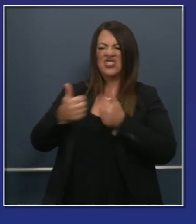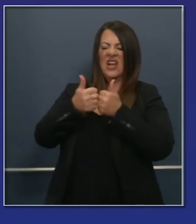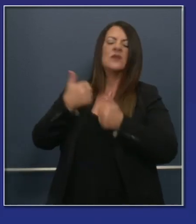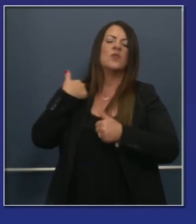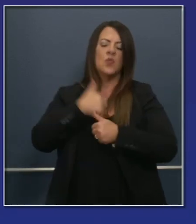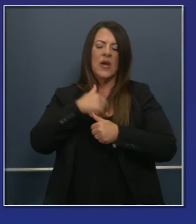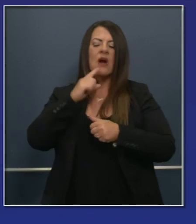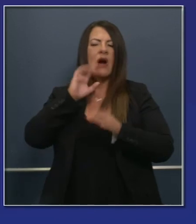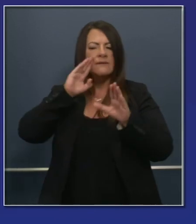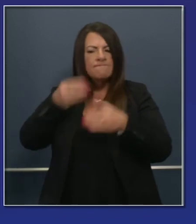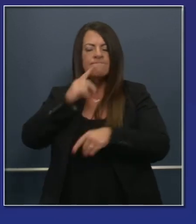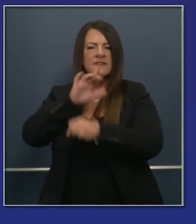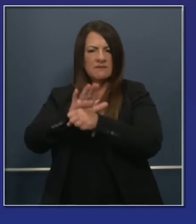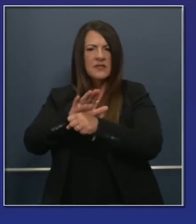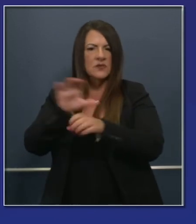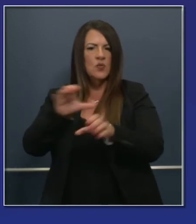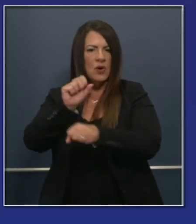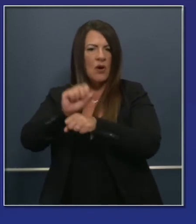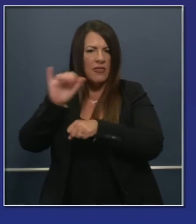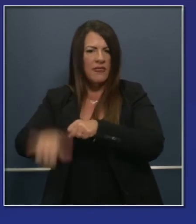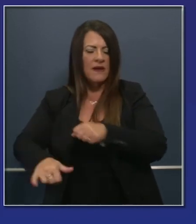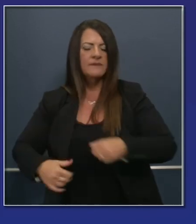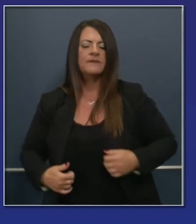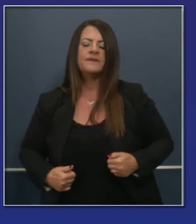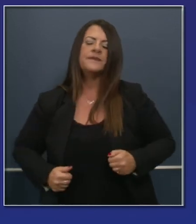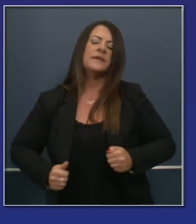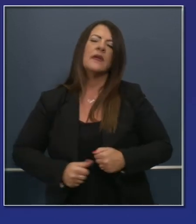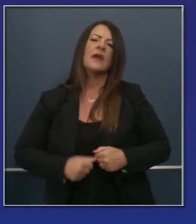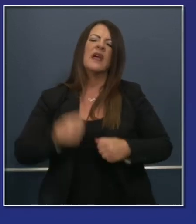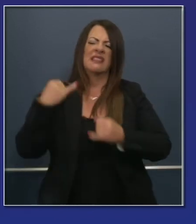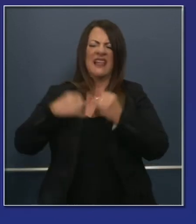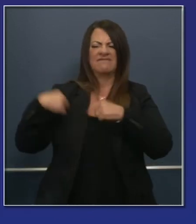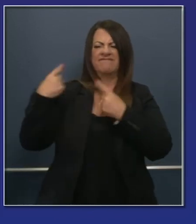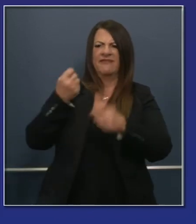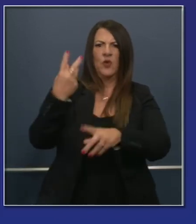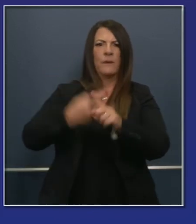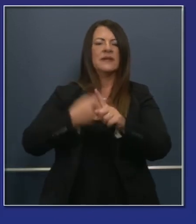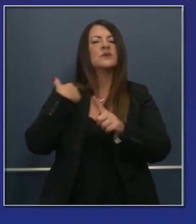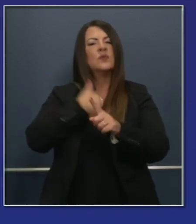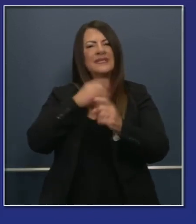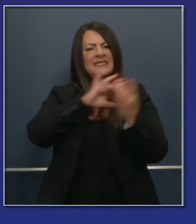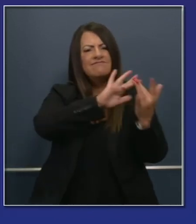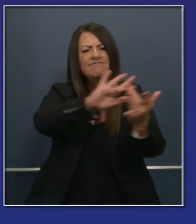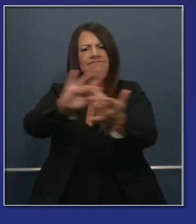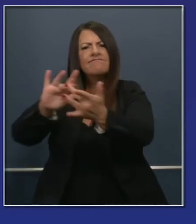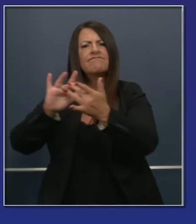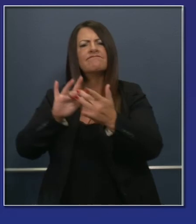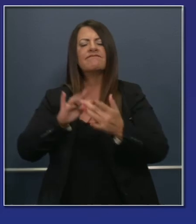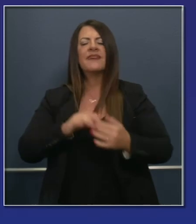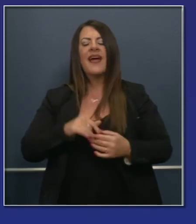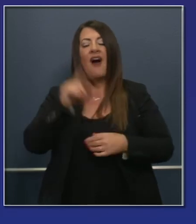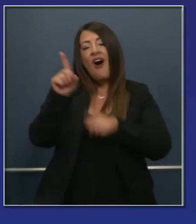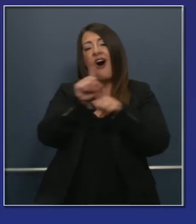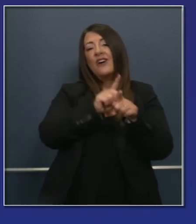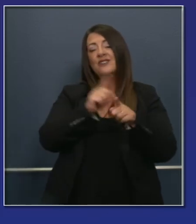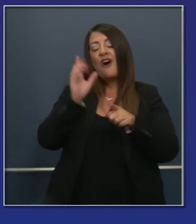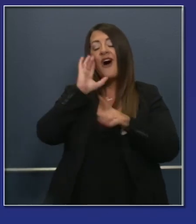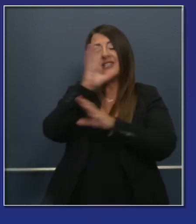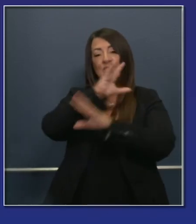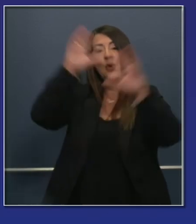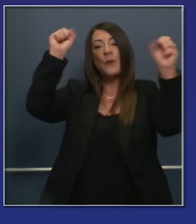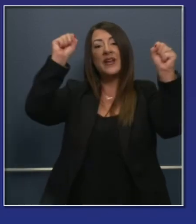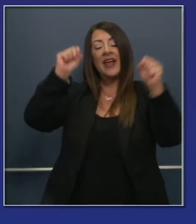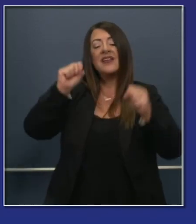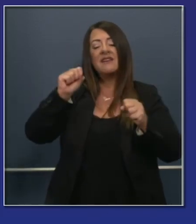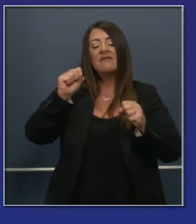guided over the course of the last many months by a lot of outreach I want to thank and he'll be on phone in a moment our superintendent of